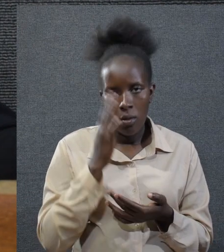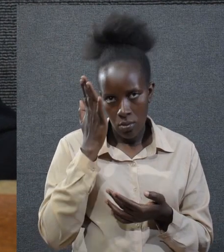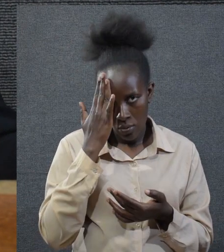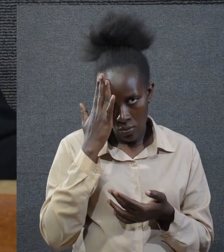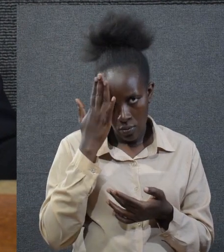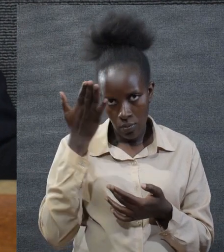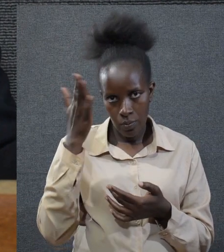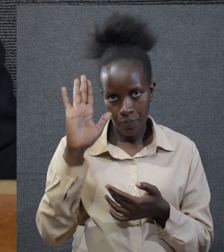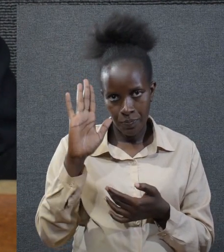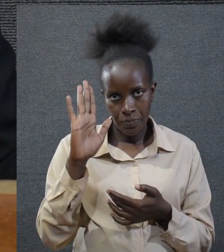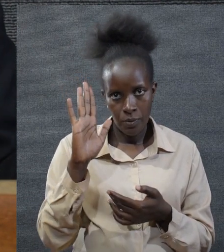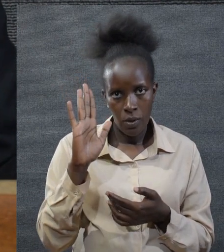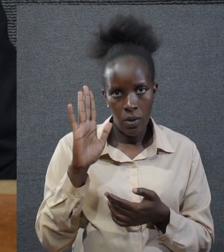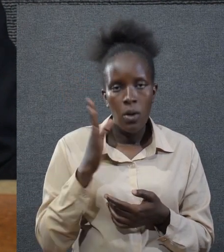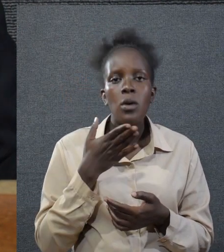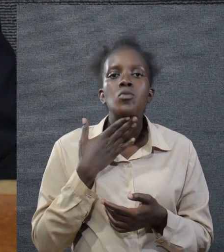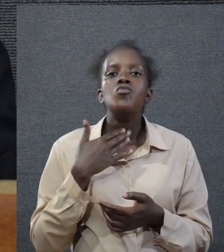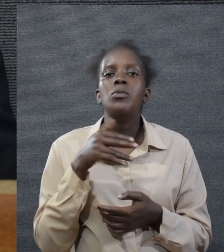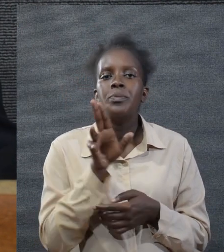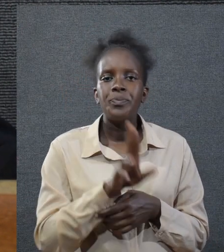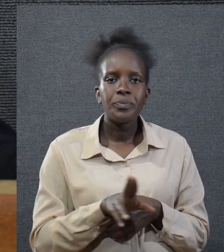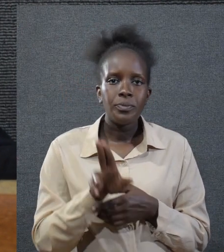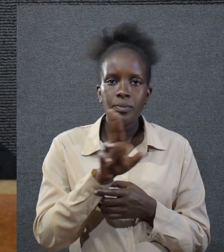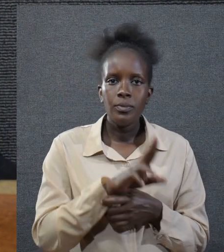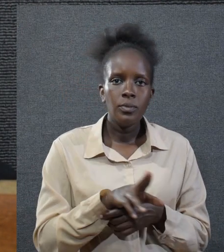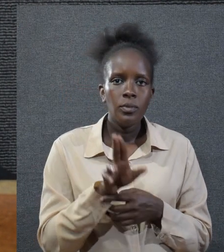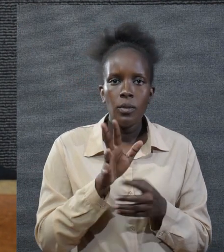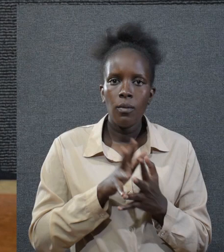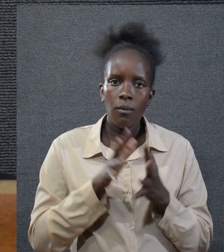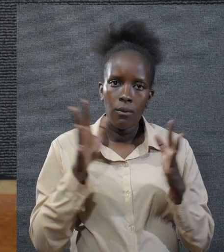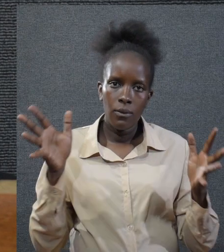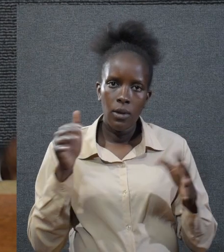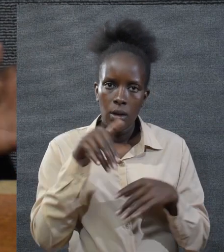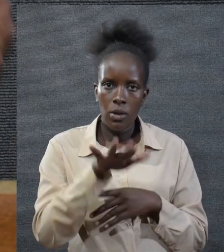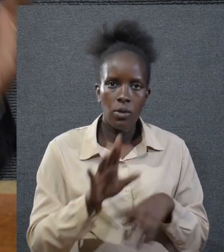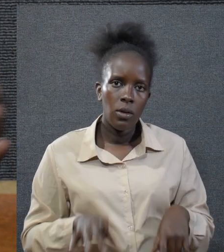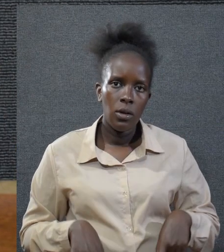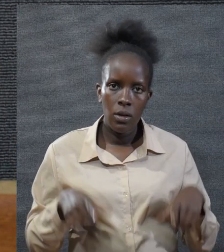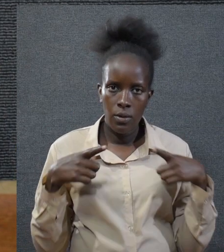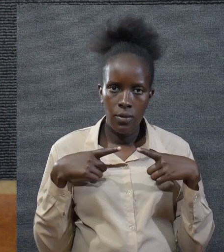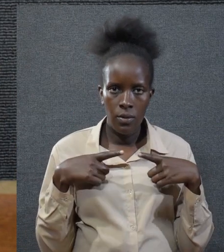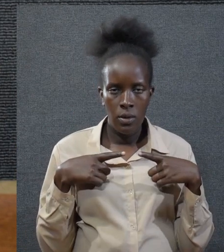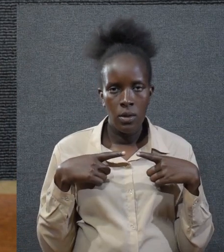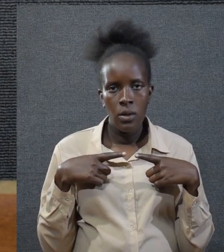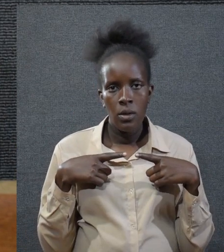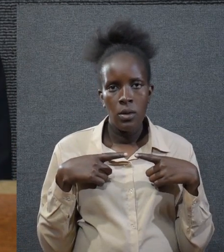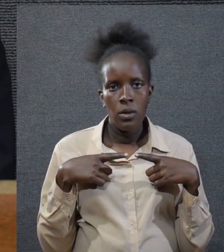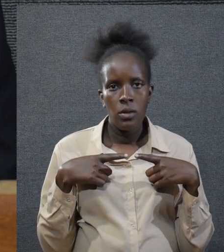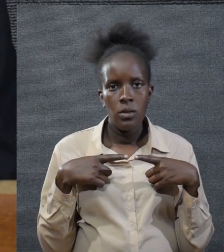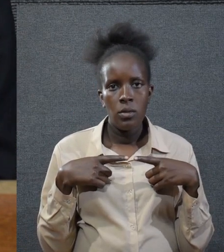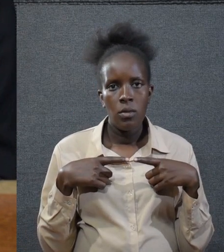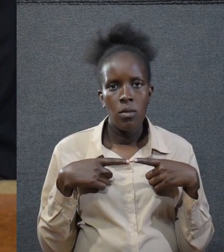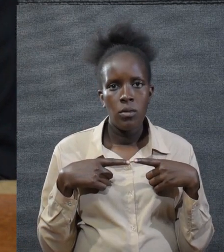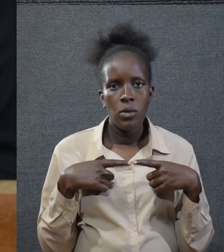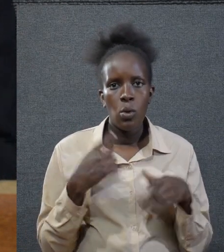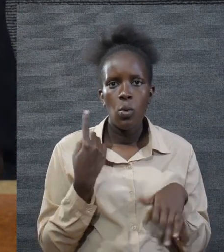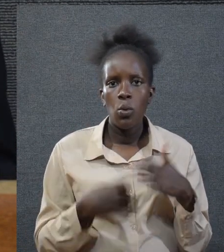recognize God wants to use adversity in your life